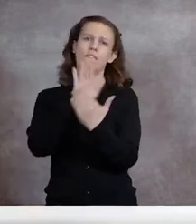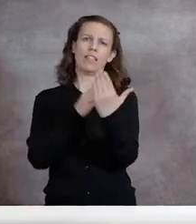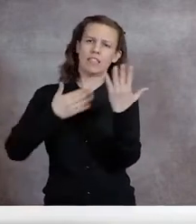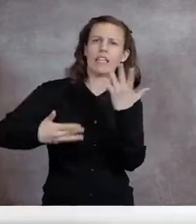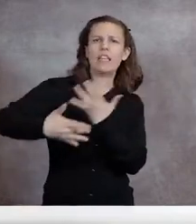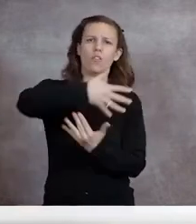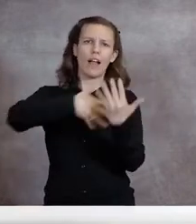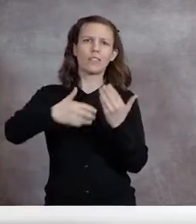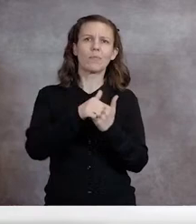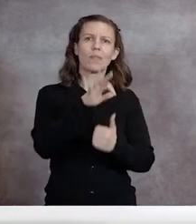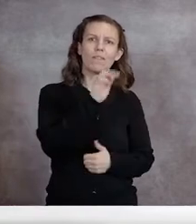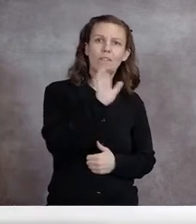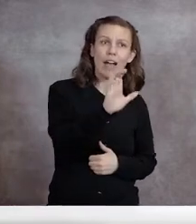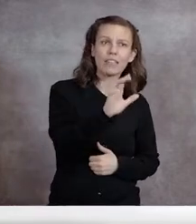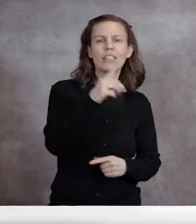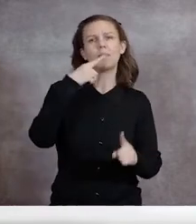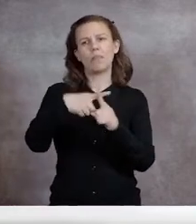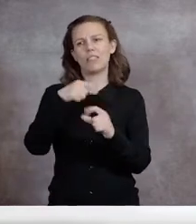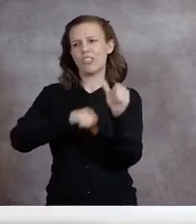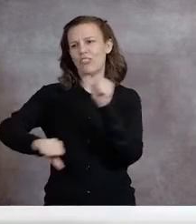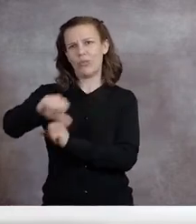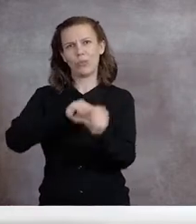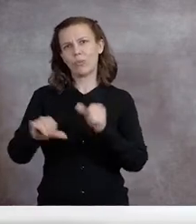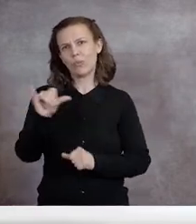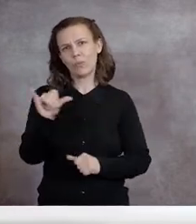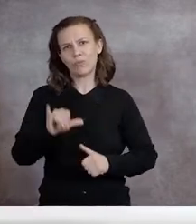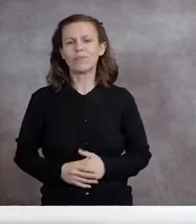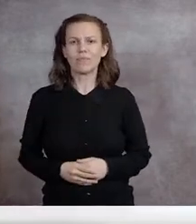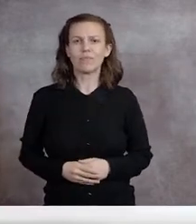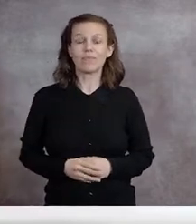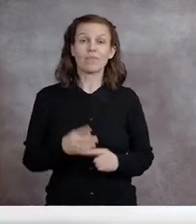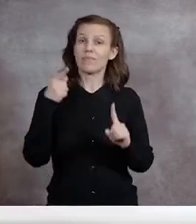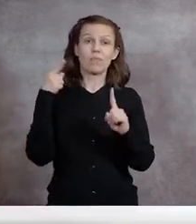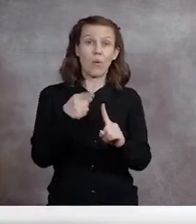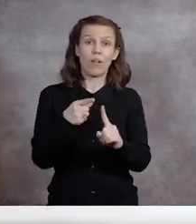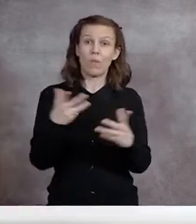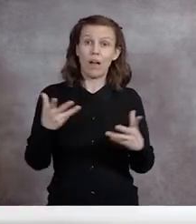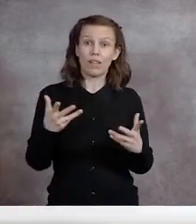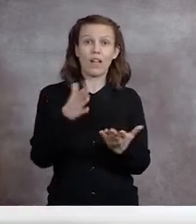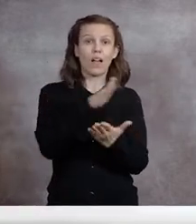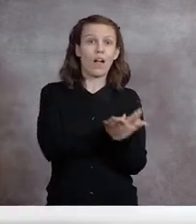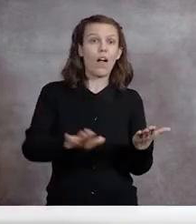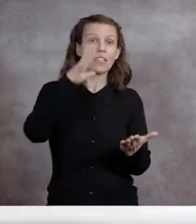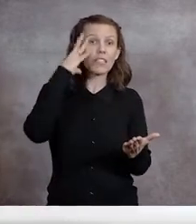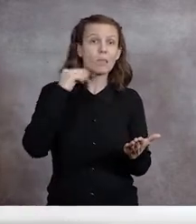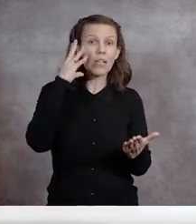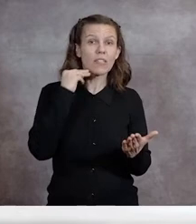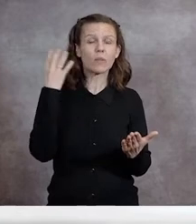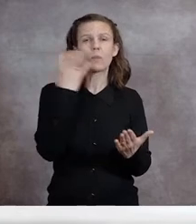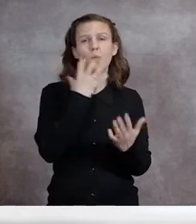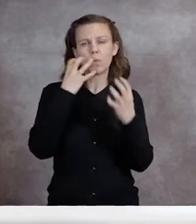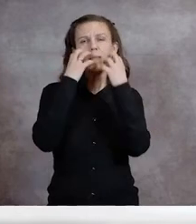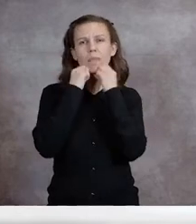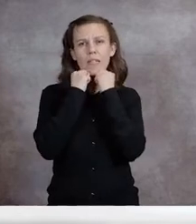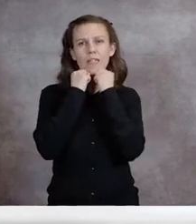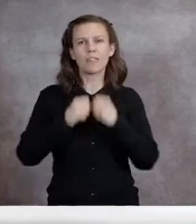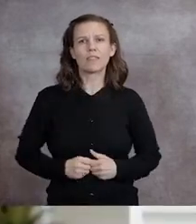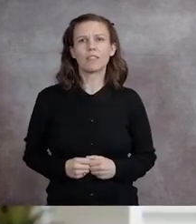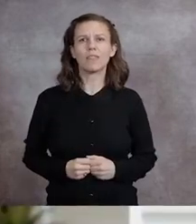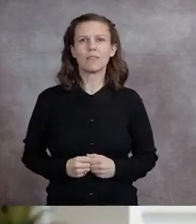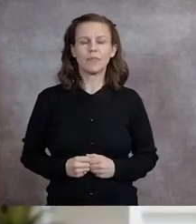-to-face interaction with faculty and with each other. Put simply, the college experience matters.